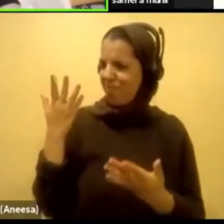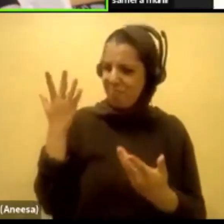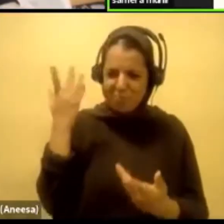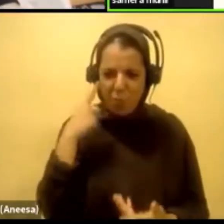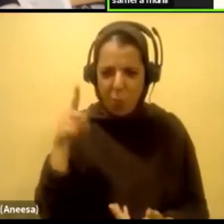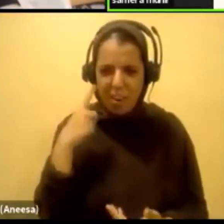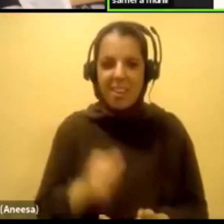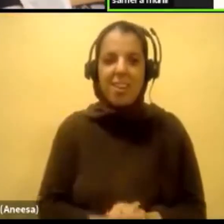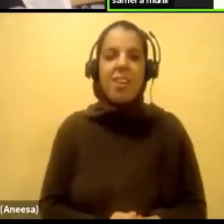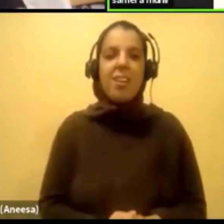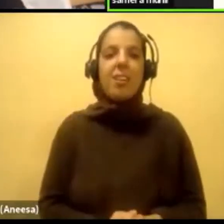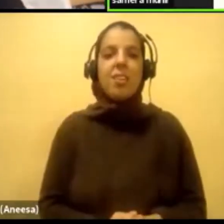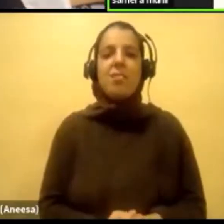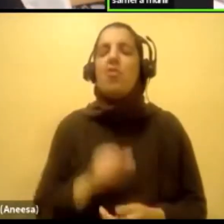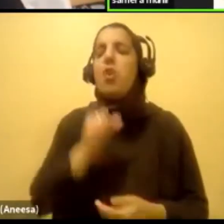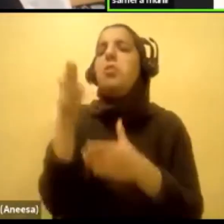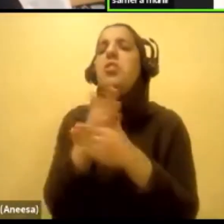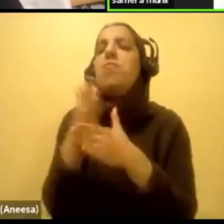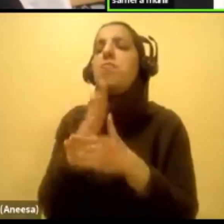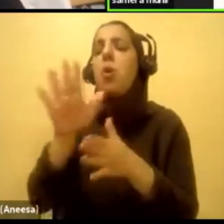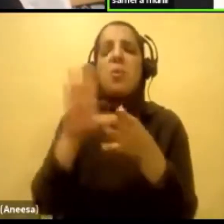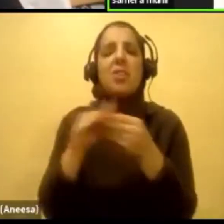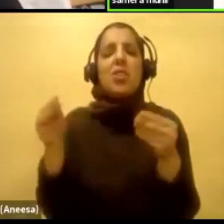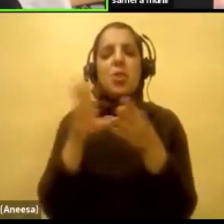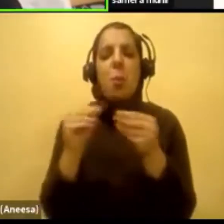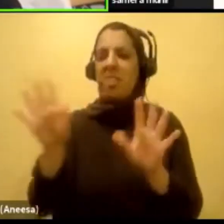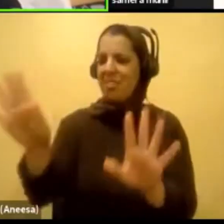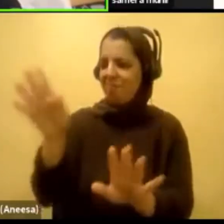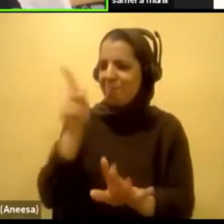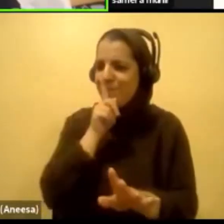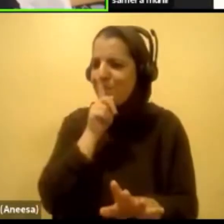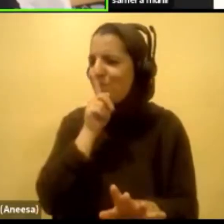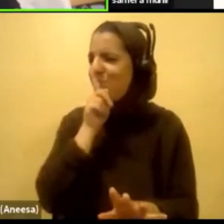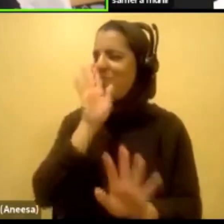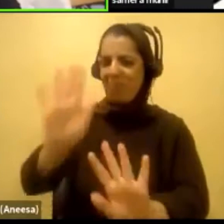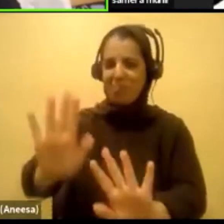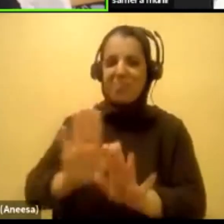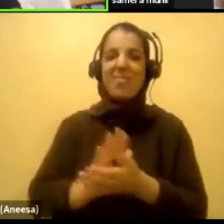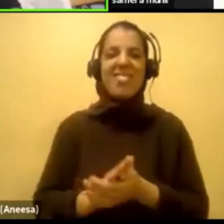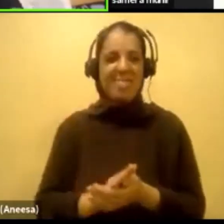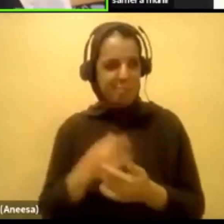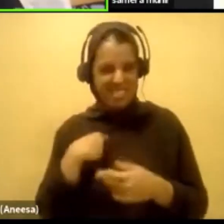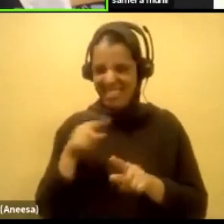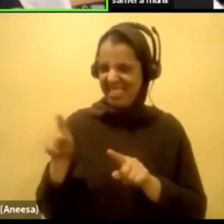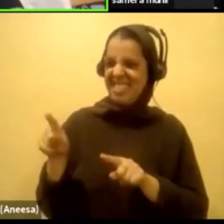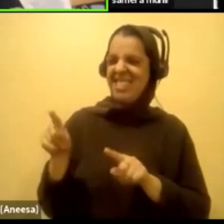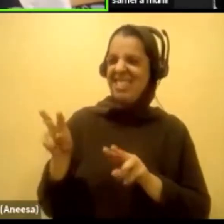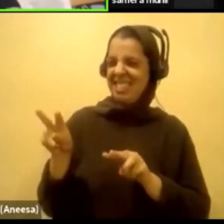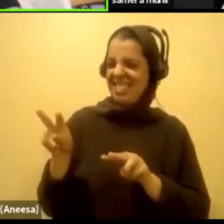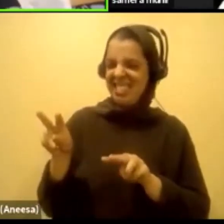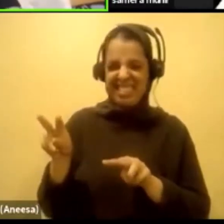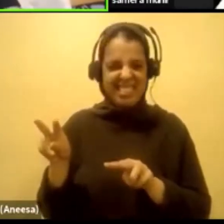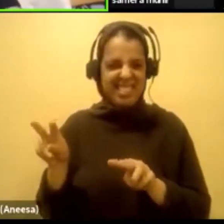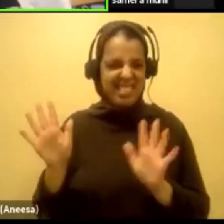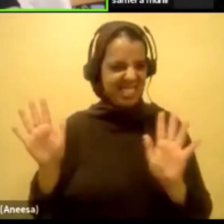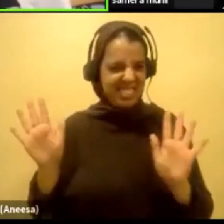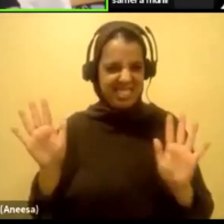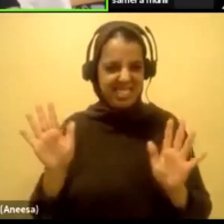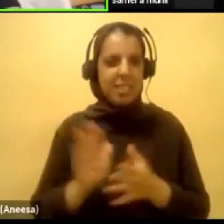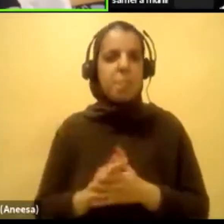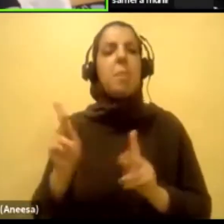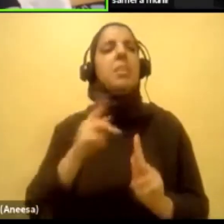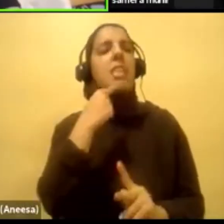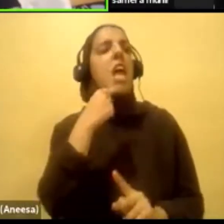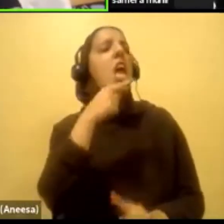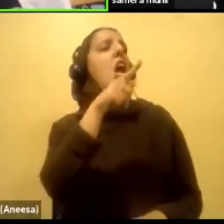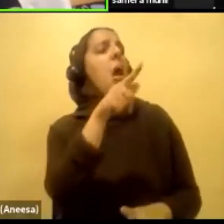Don't share your stories. I already told these people, they don't care, they're going to just sell you out. Like, they don't actually want you. They